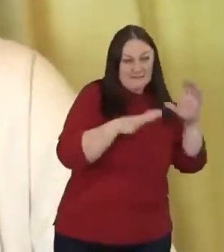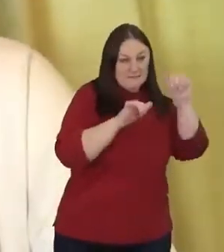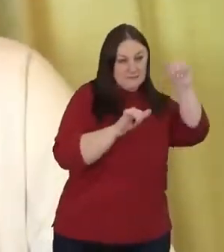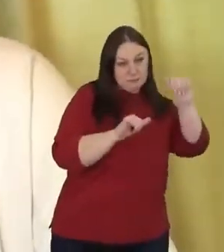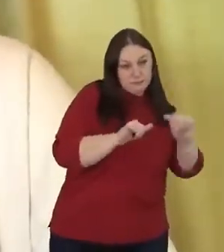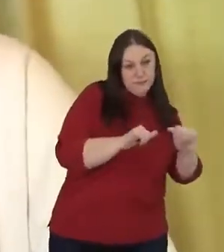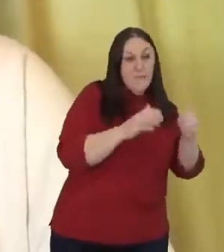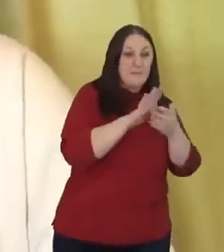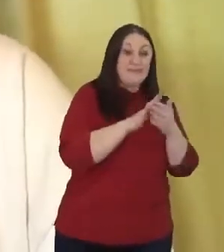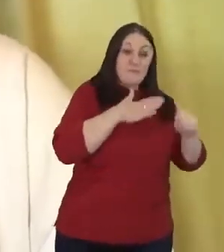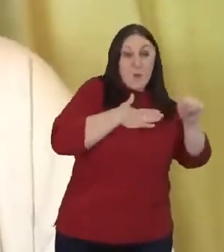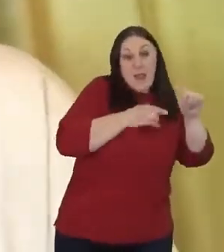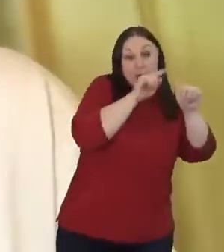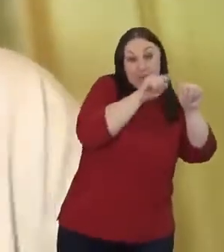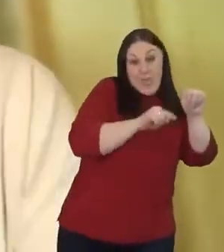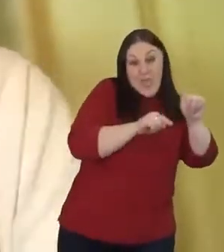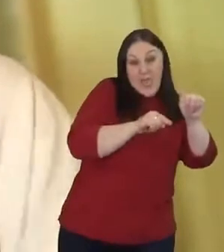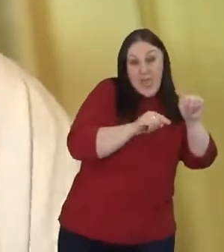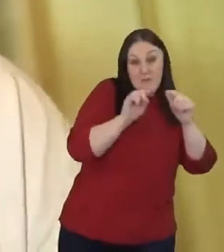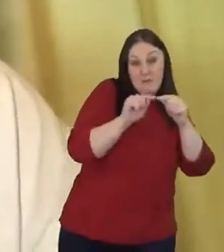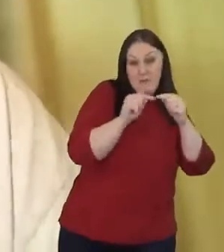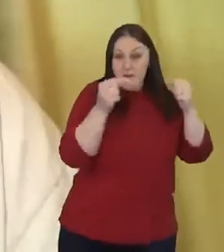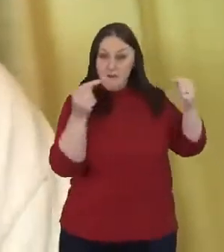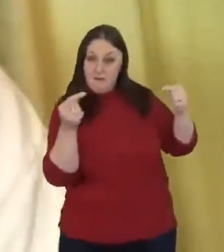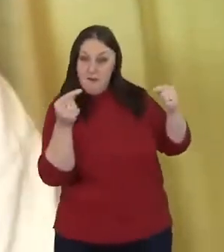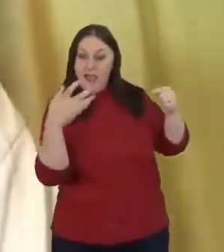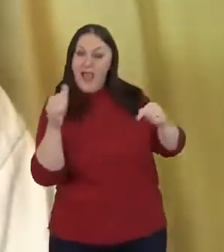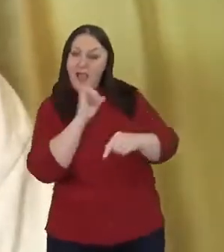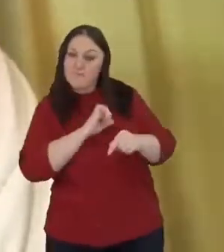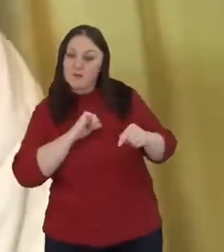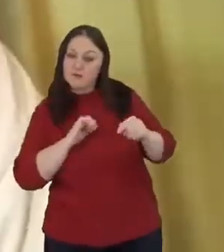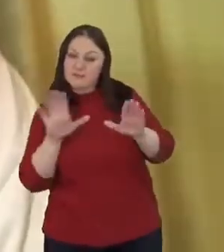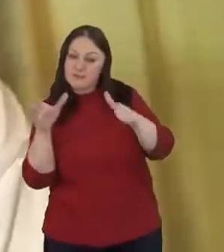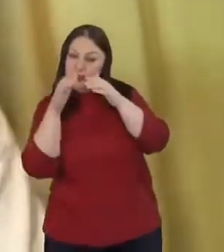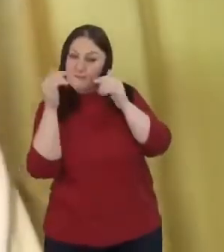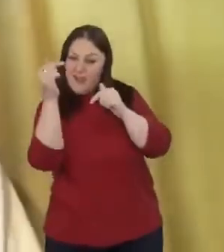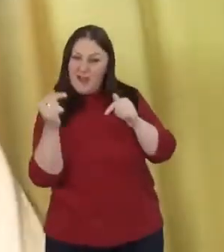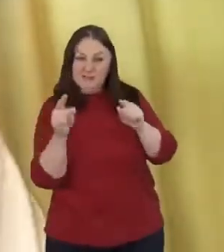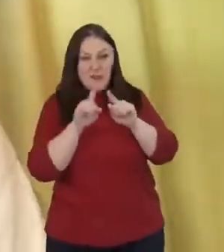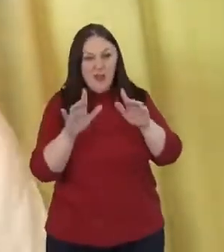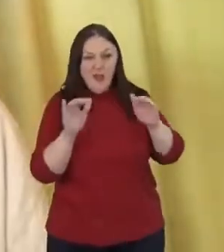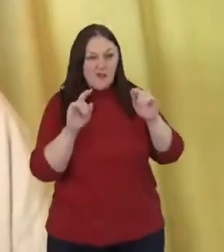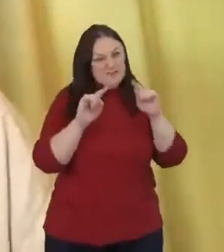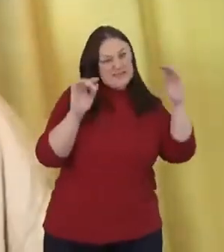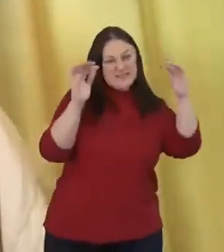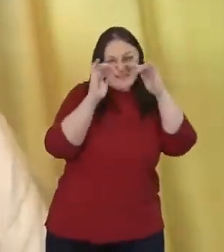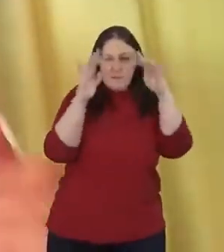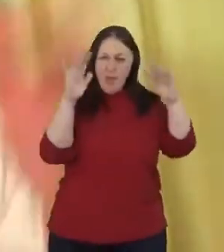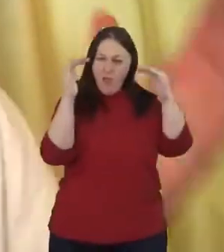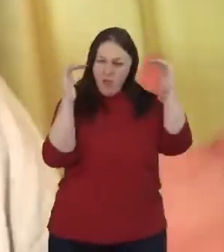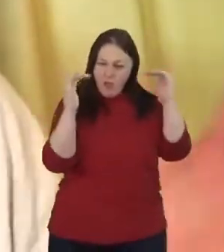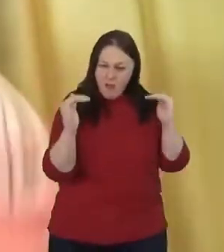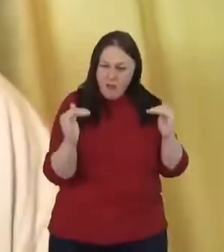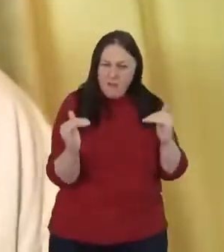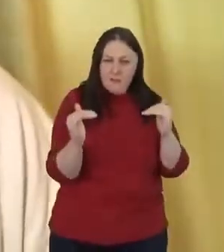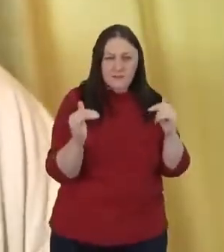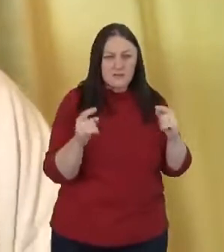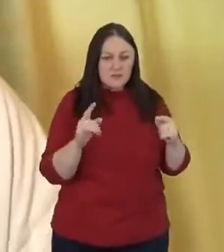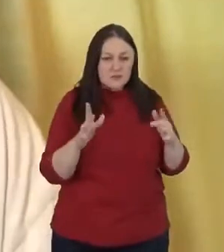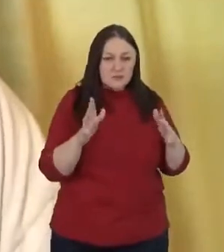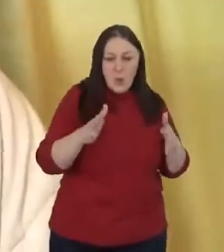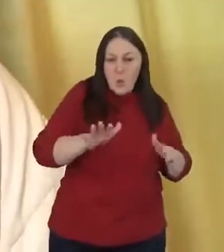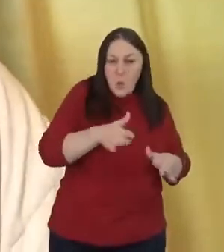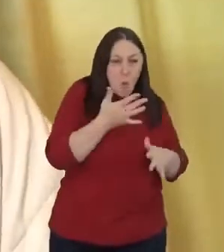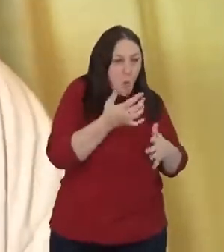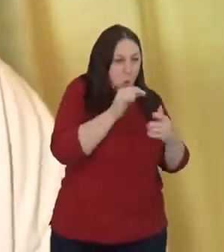this Christian band that was like a Christian version of the secular band. But, you know, we burned all of